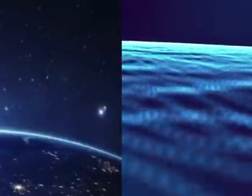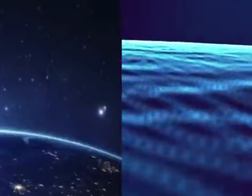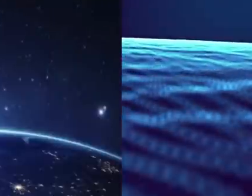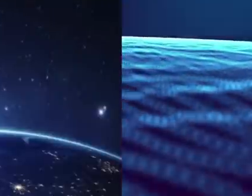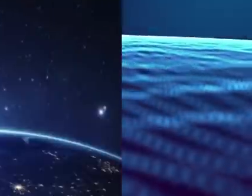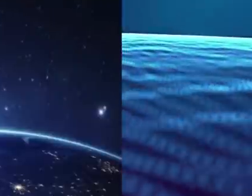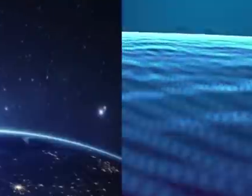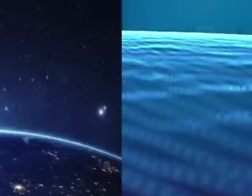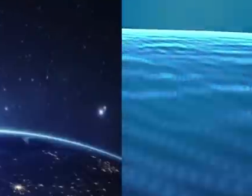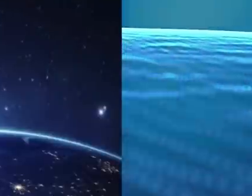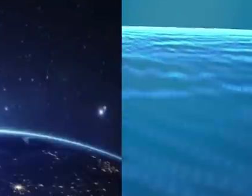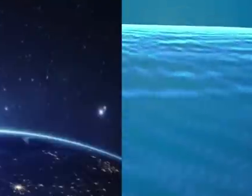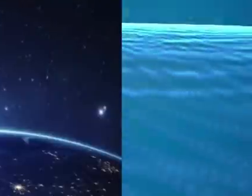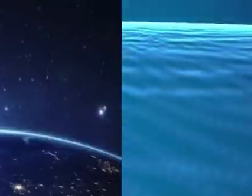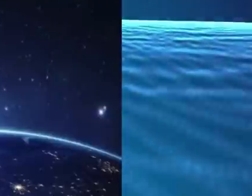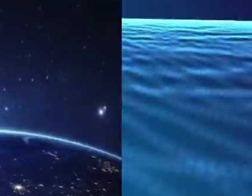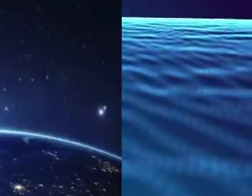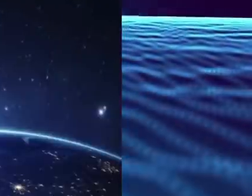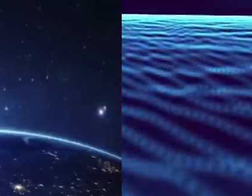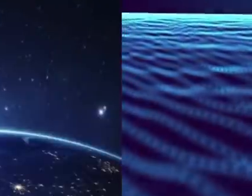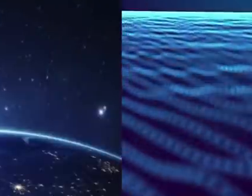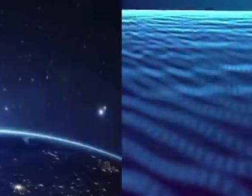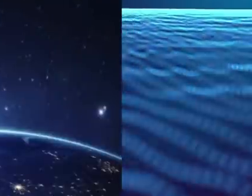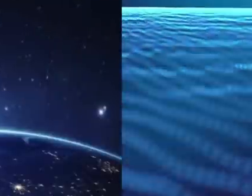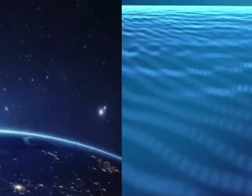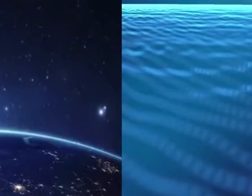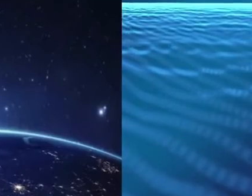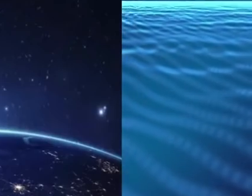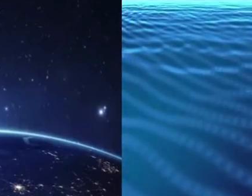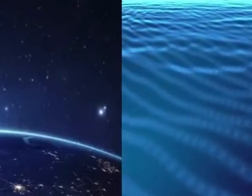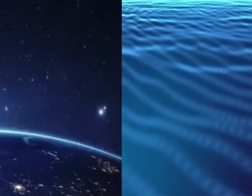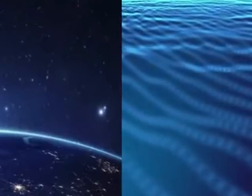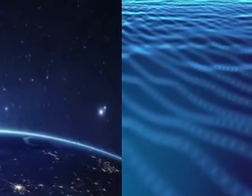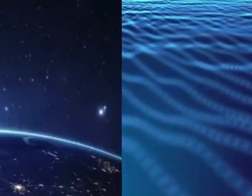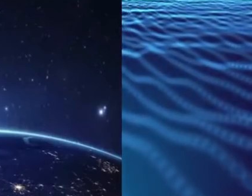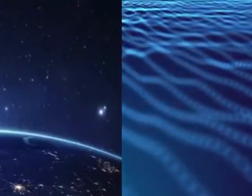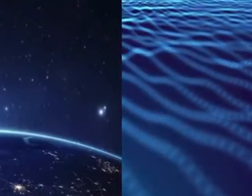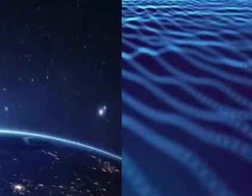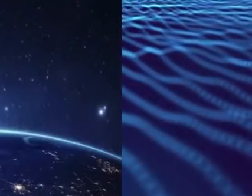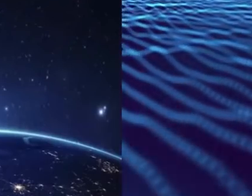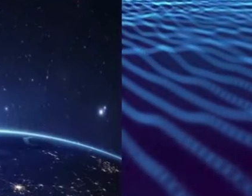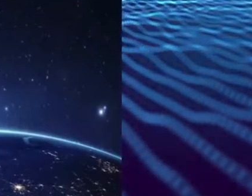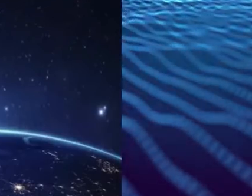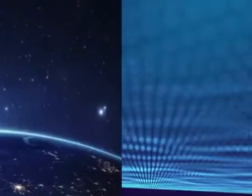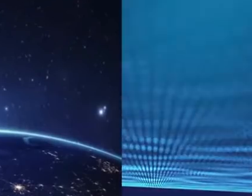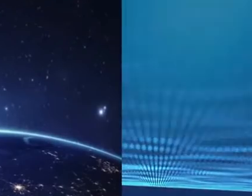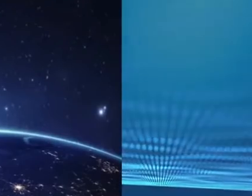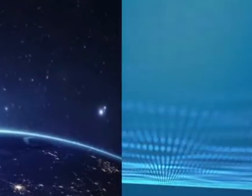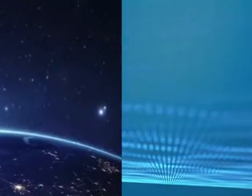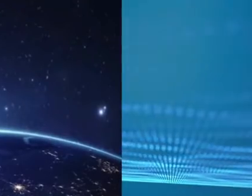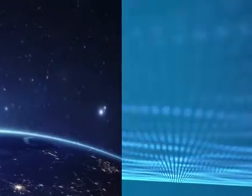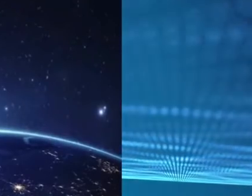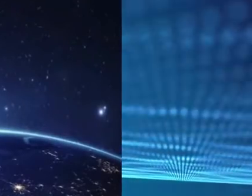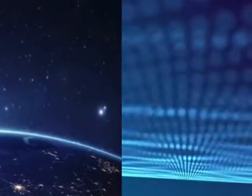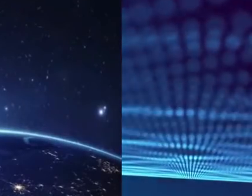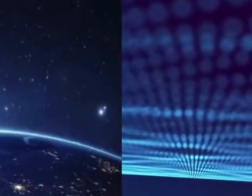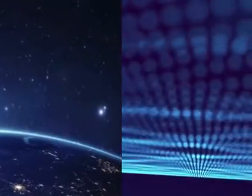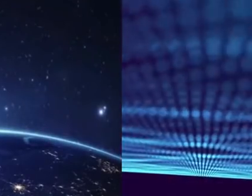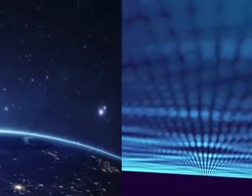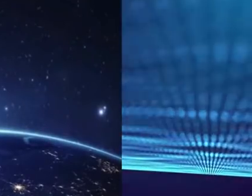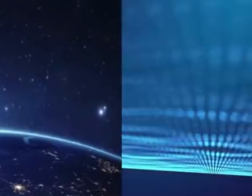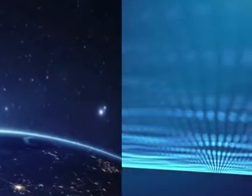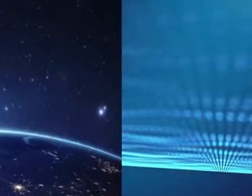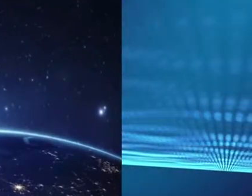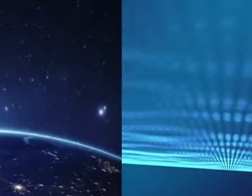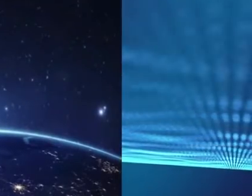and that you need to speak to someone, whether it's going to start at the